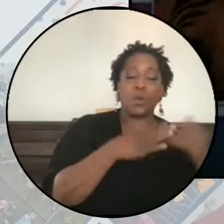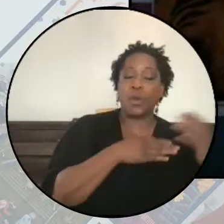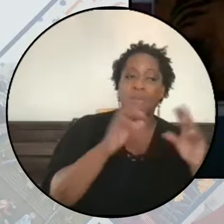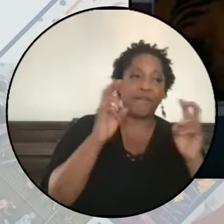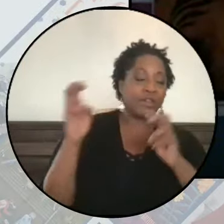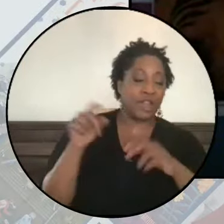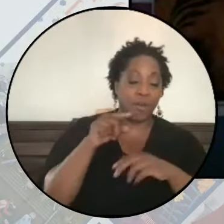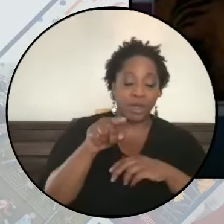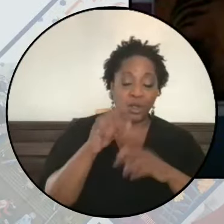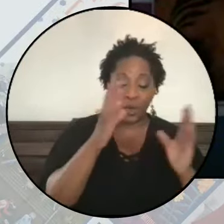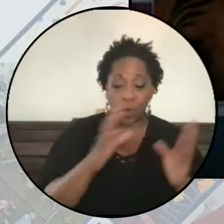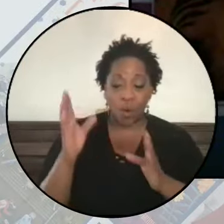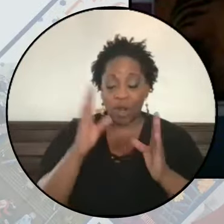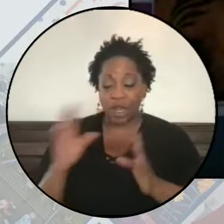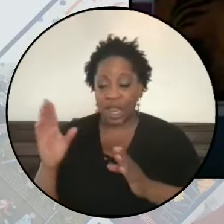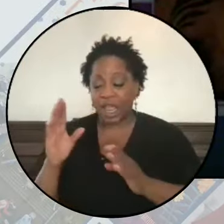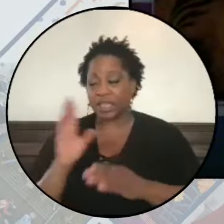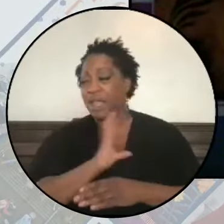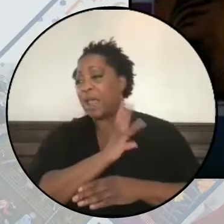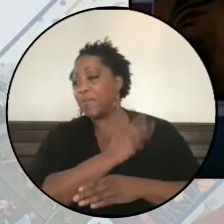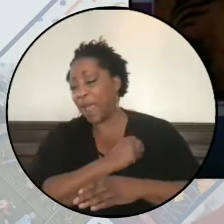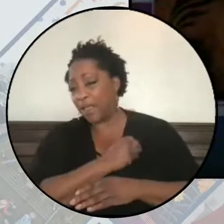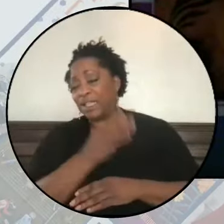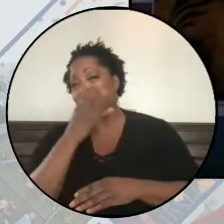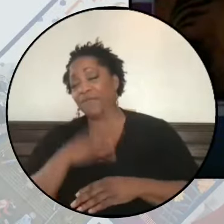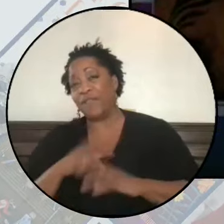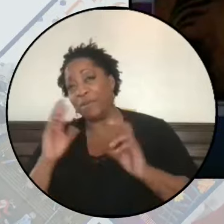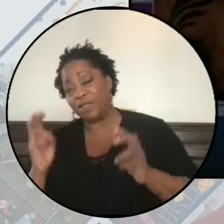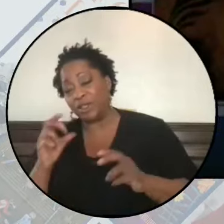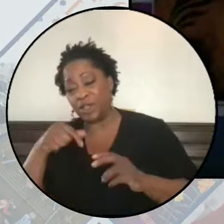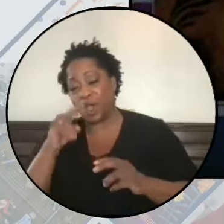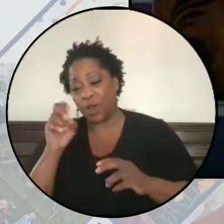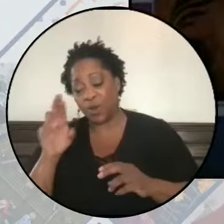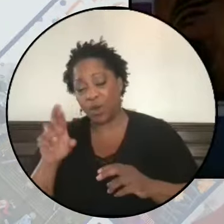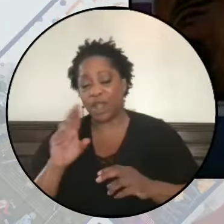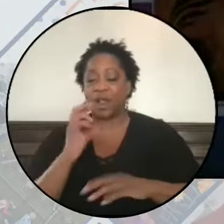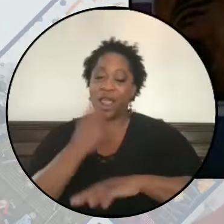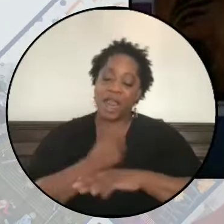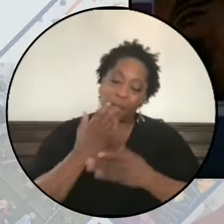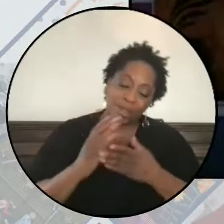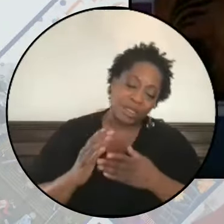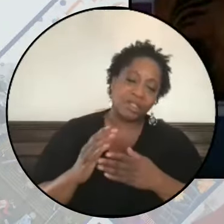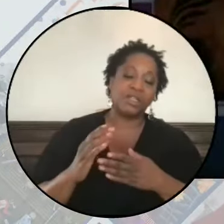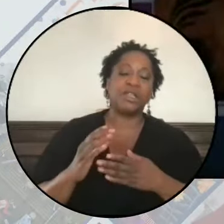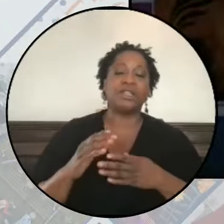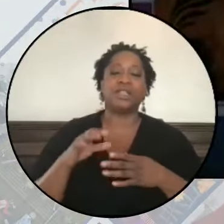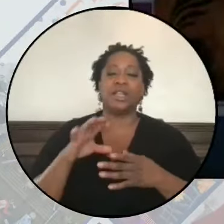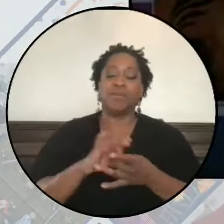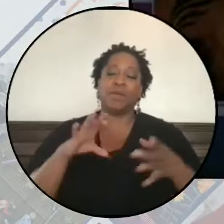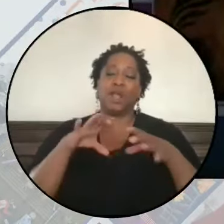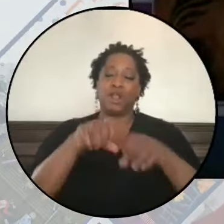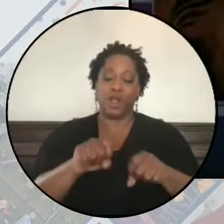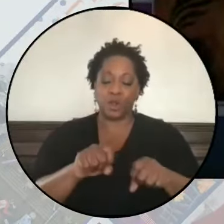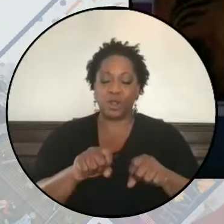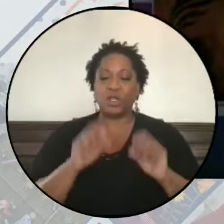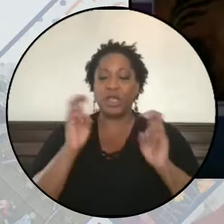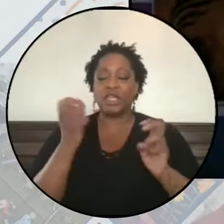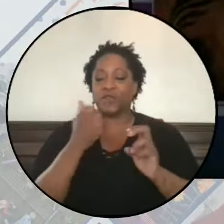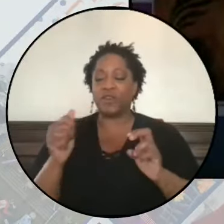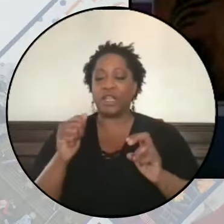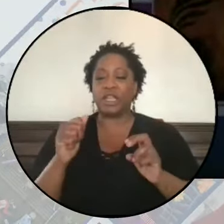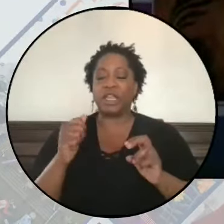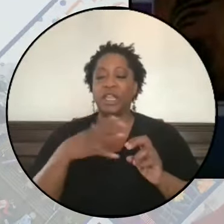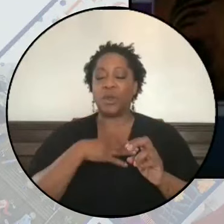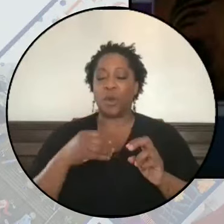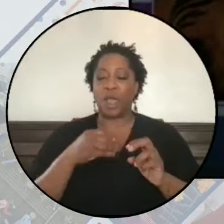topic you organize around like Palestine is a feminist issue, a queer issue, an abolitionist issue, a decolonial issue, an issue for ending white